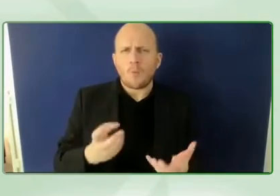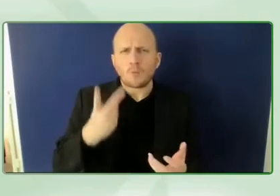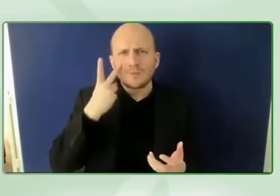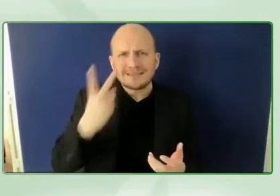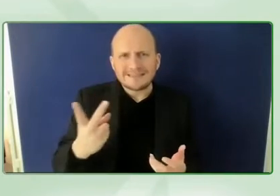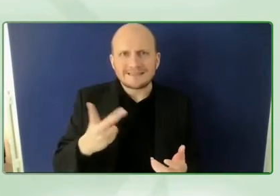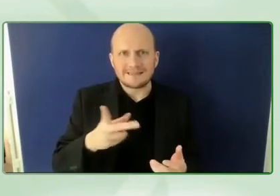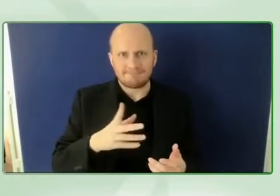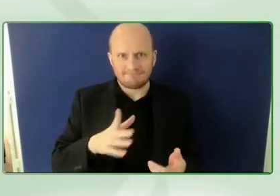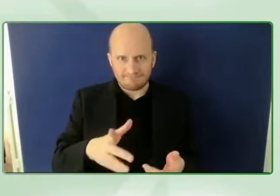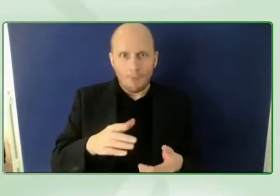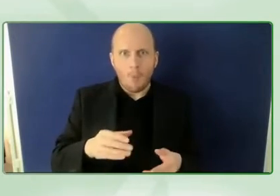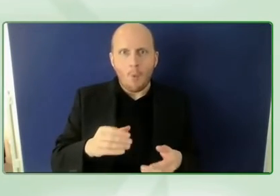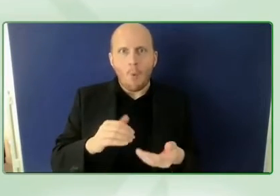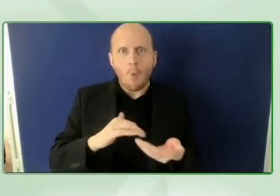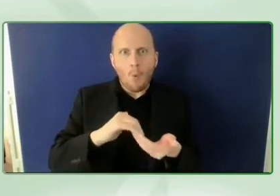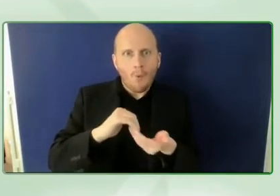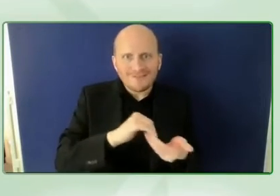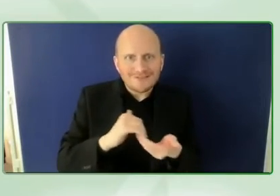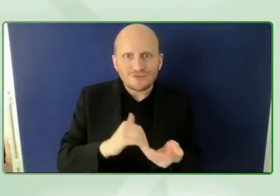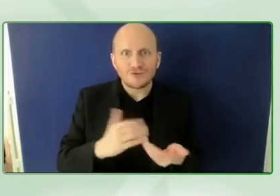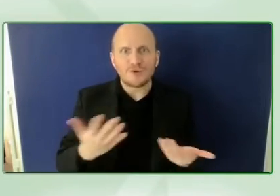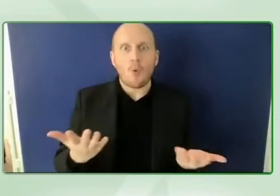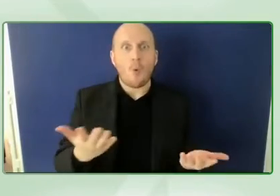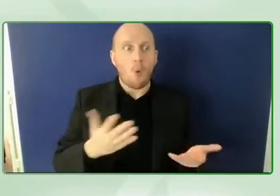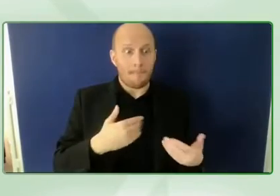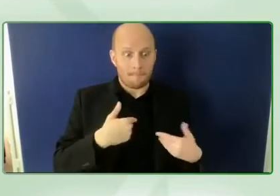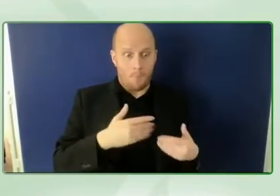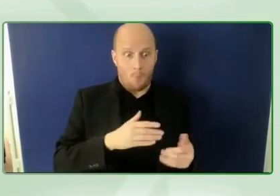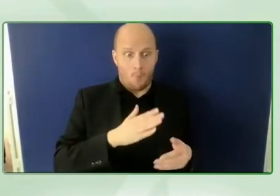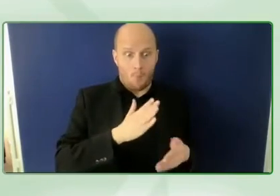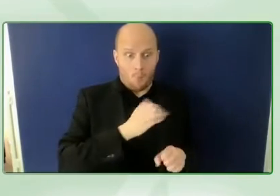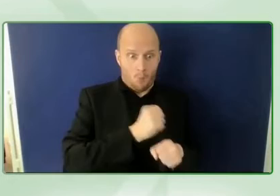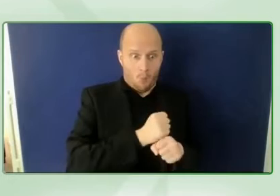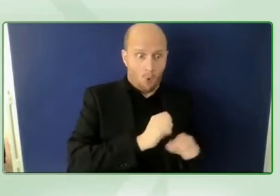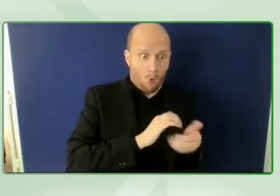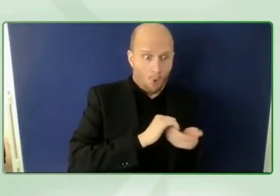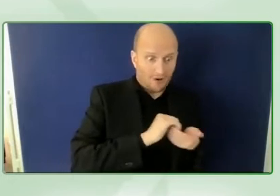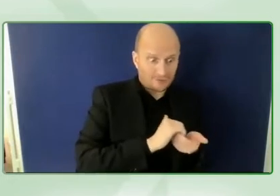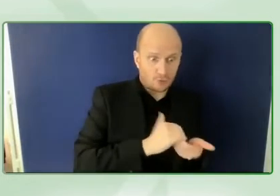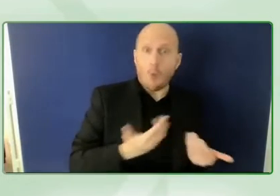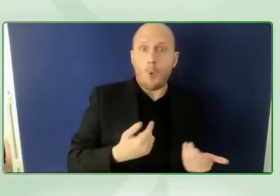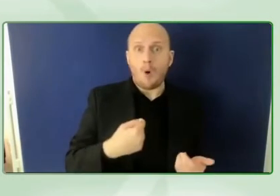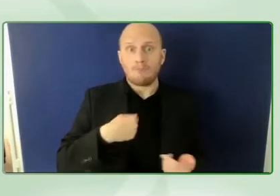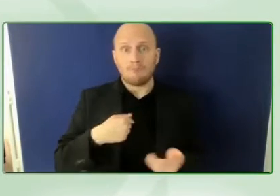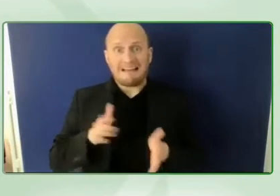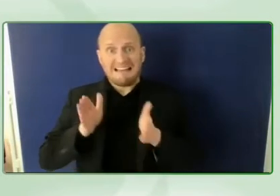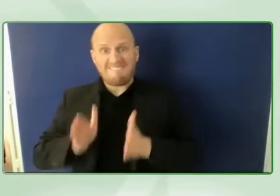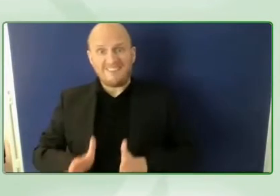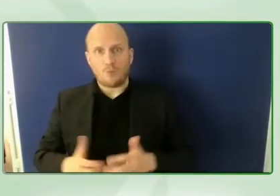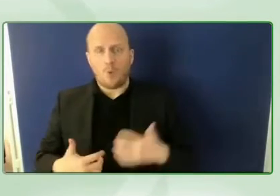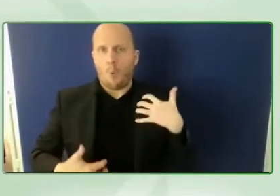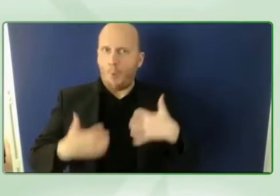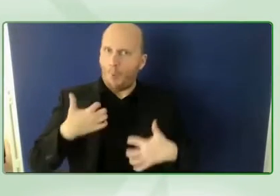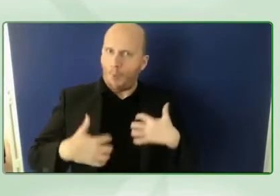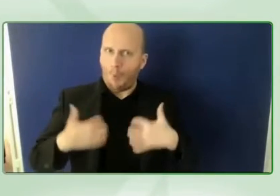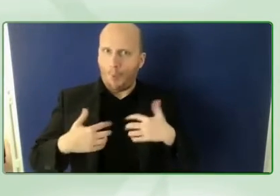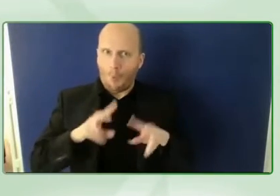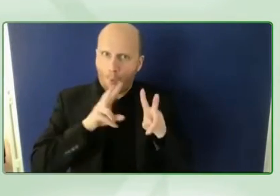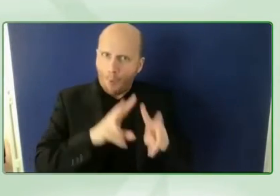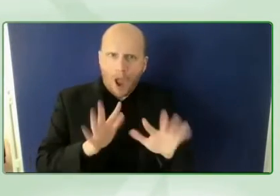we will able to commit to these purple pledges and i'd love to get back to jared and uh ask a question